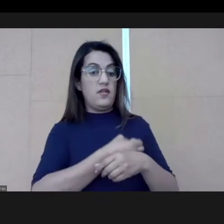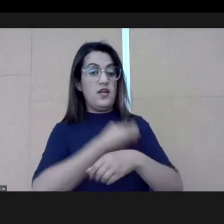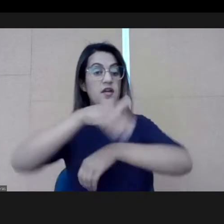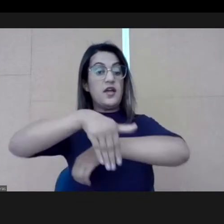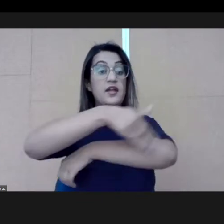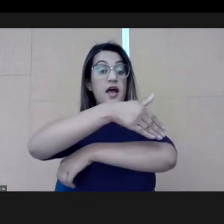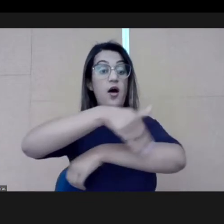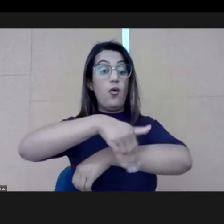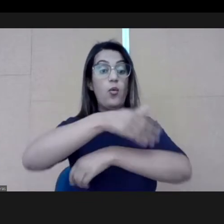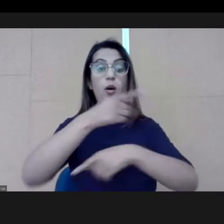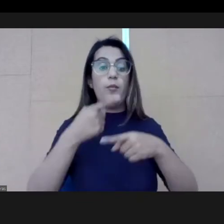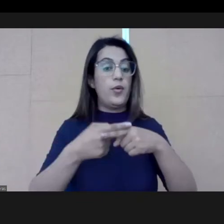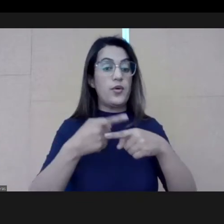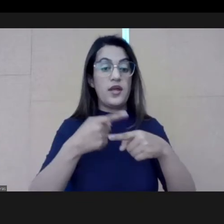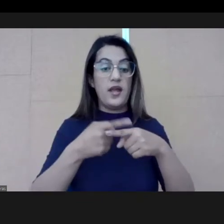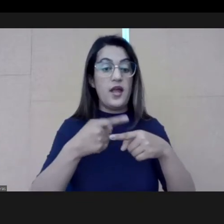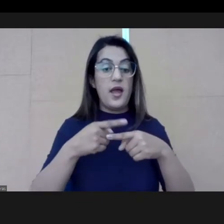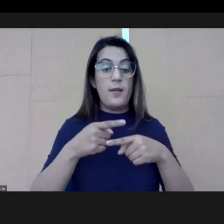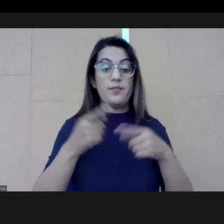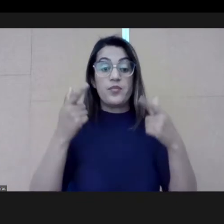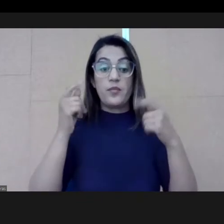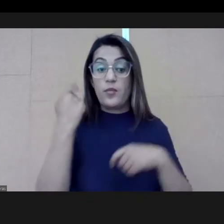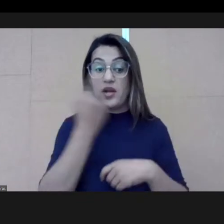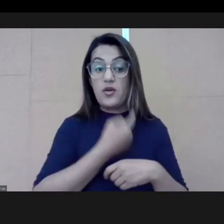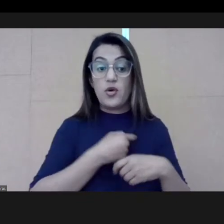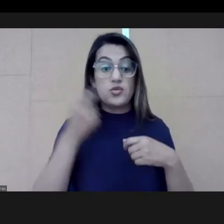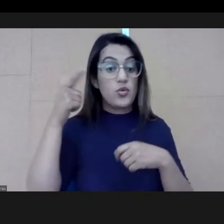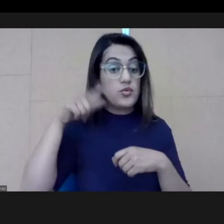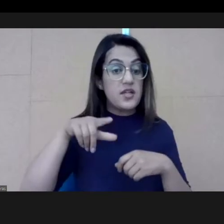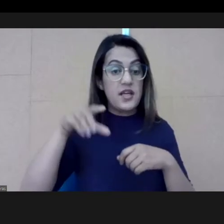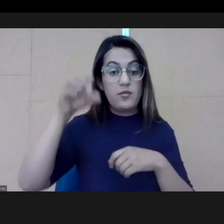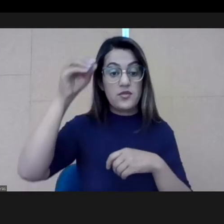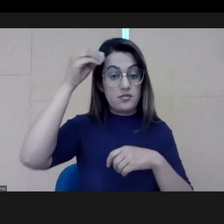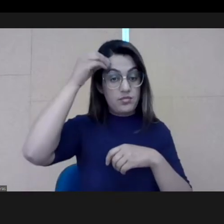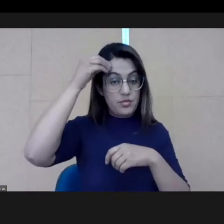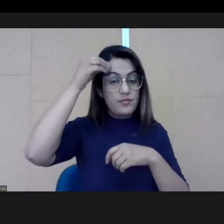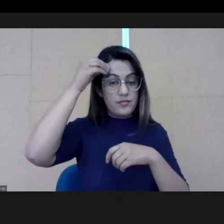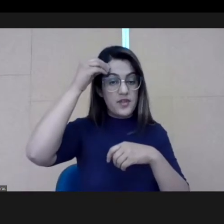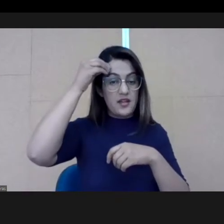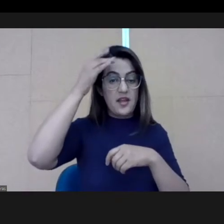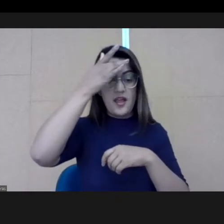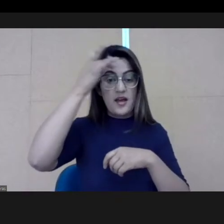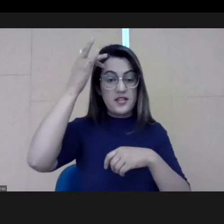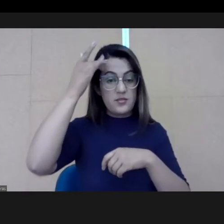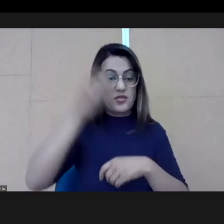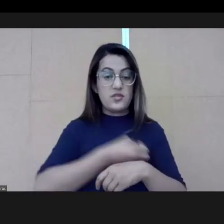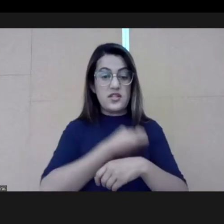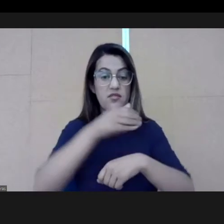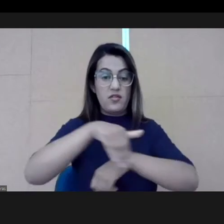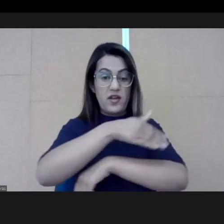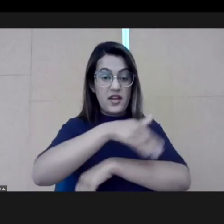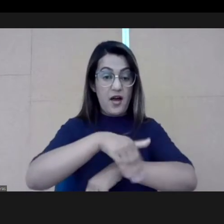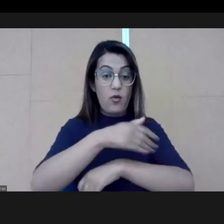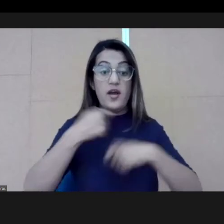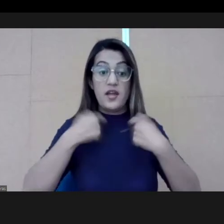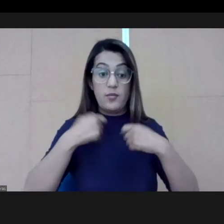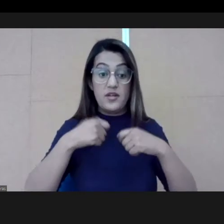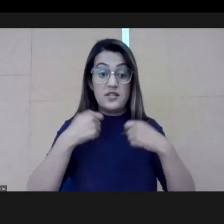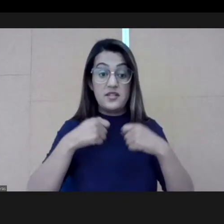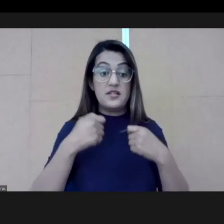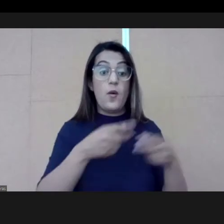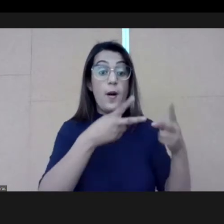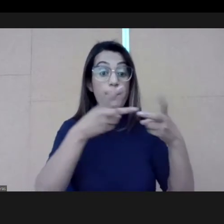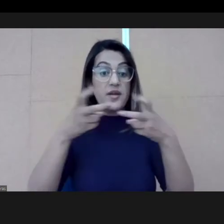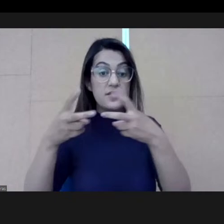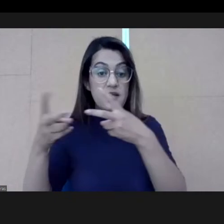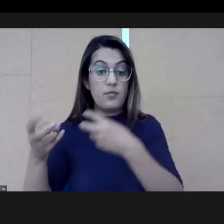understand better the demands of society. It's not supposed to have people that were working in the public sector and don't know the